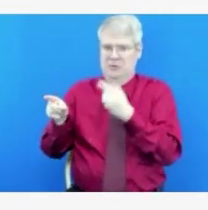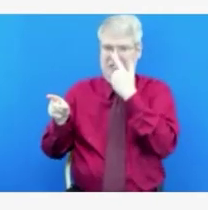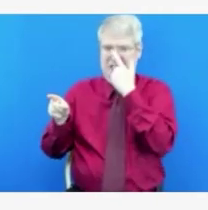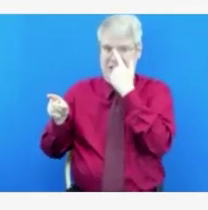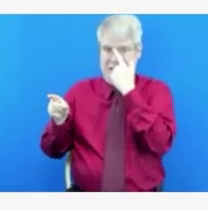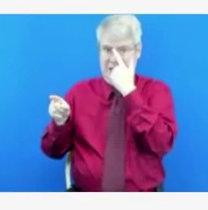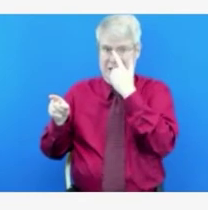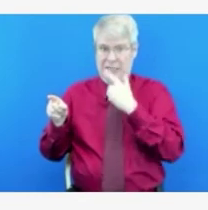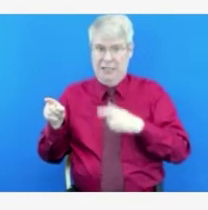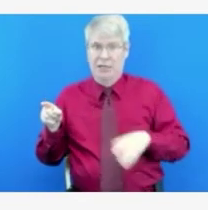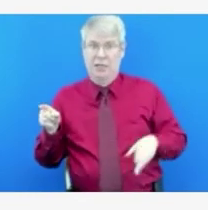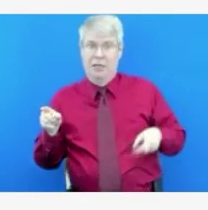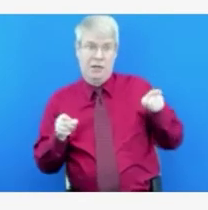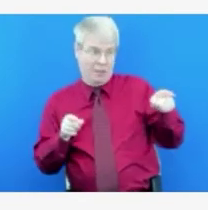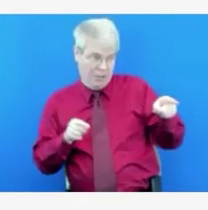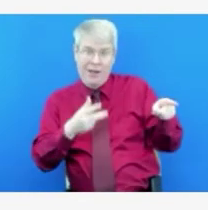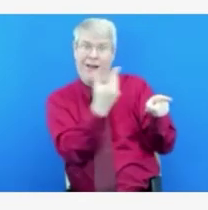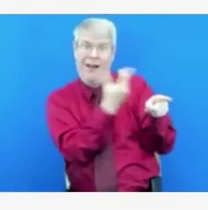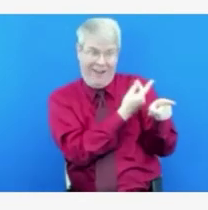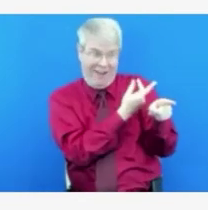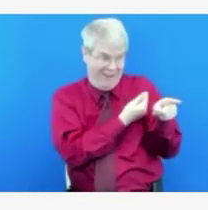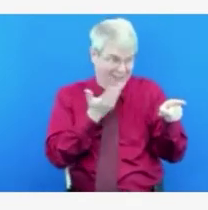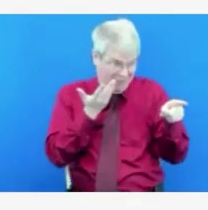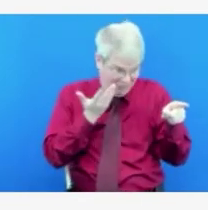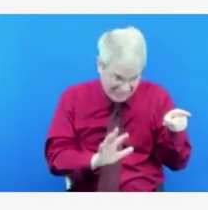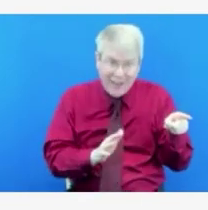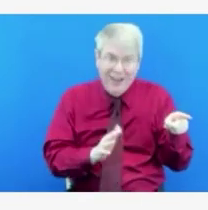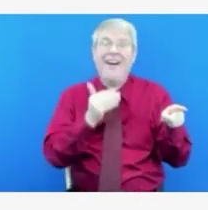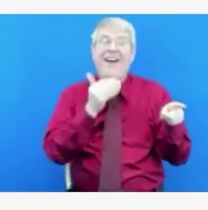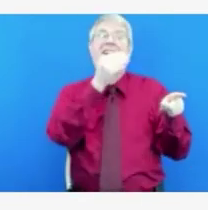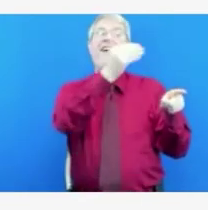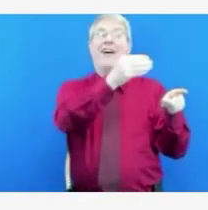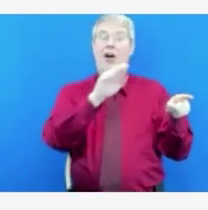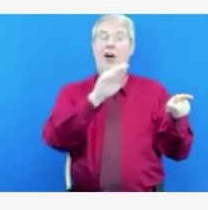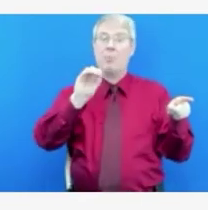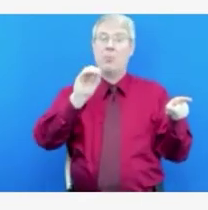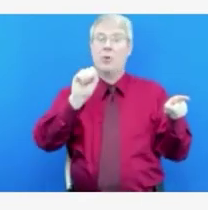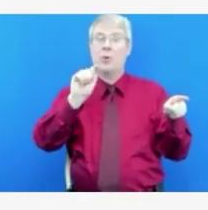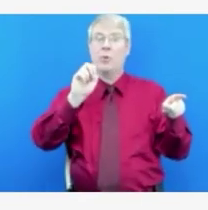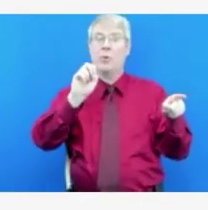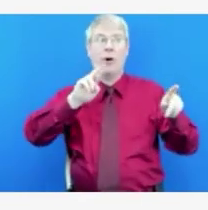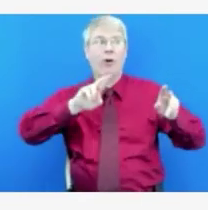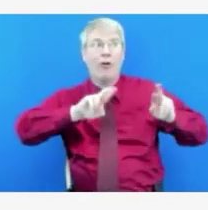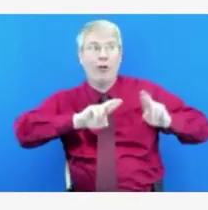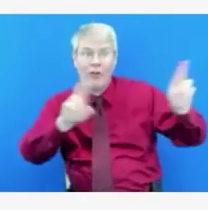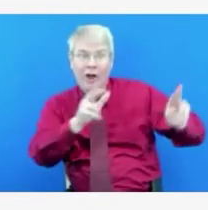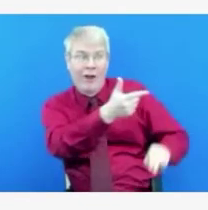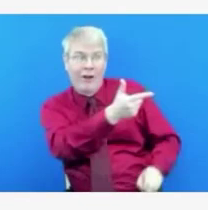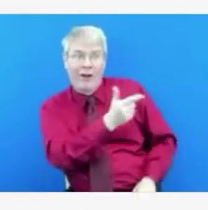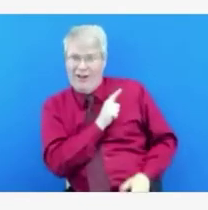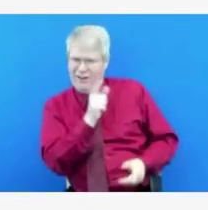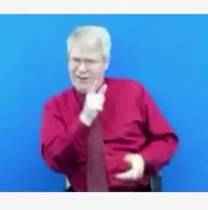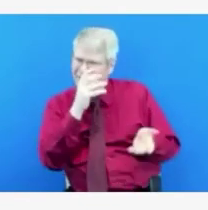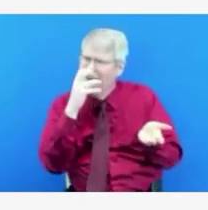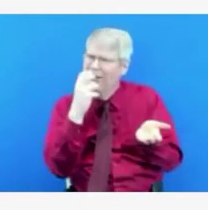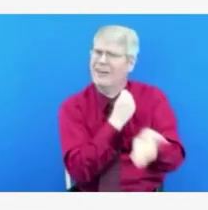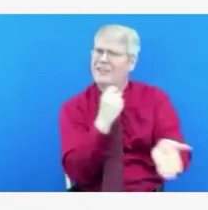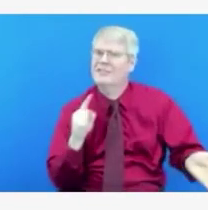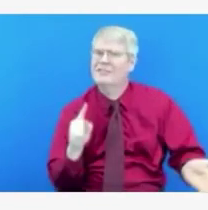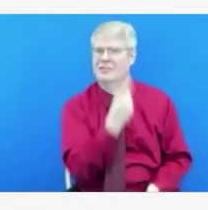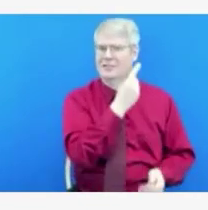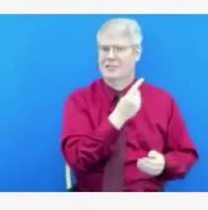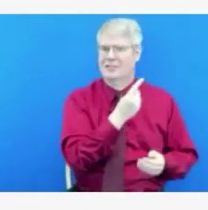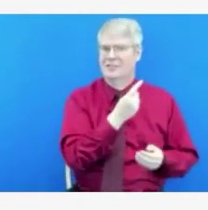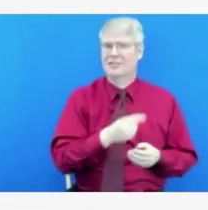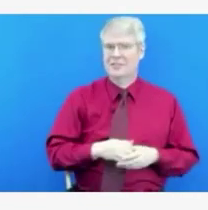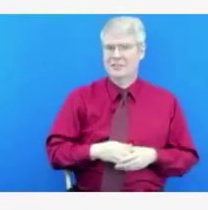as an alternative. And the other reason is that that monoclonal antibody may not be there when you need it. We know that the supply, again, we're